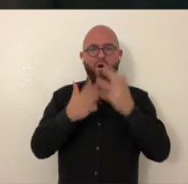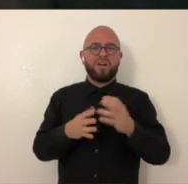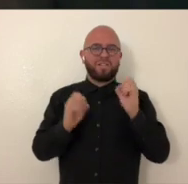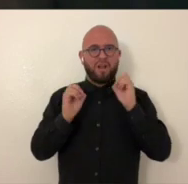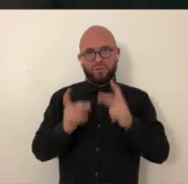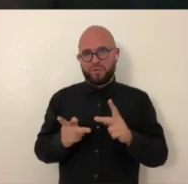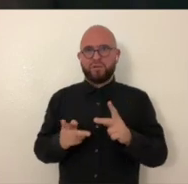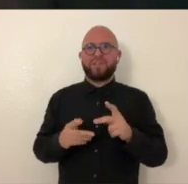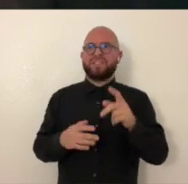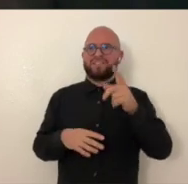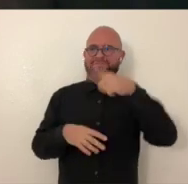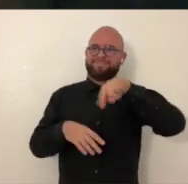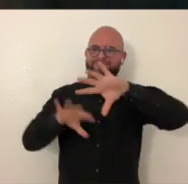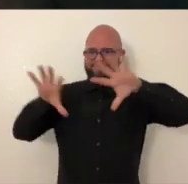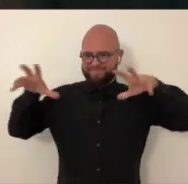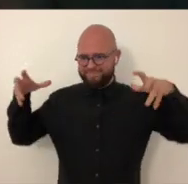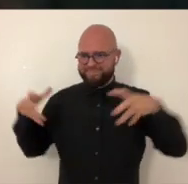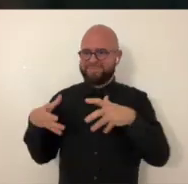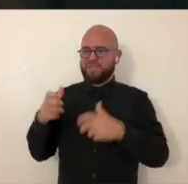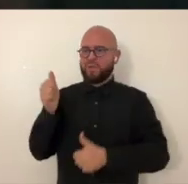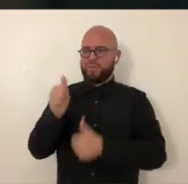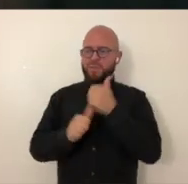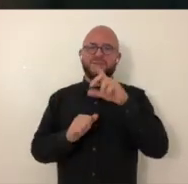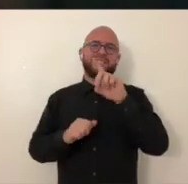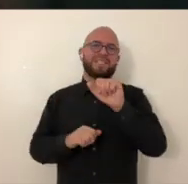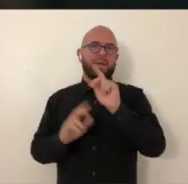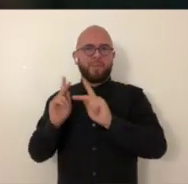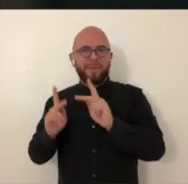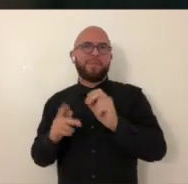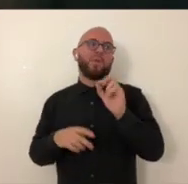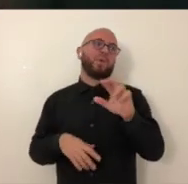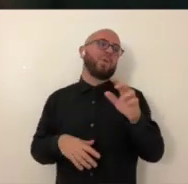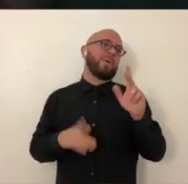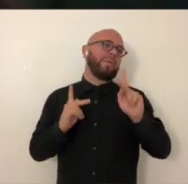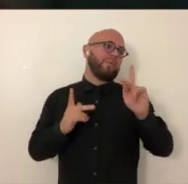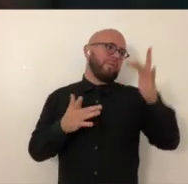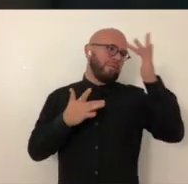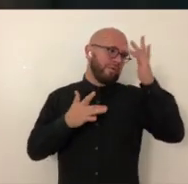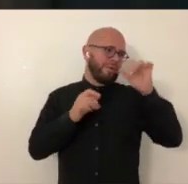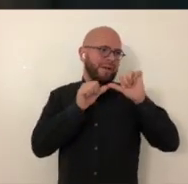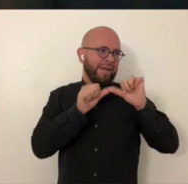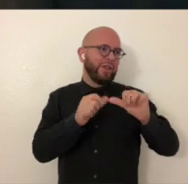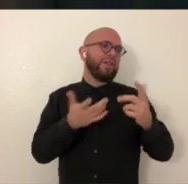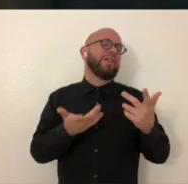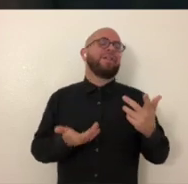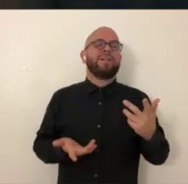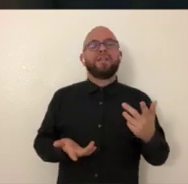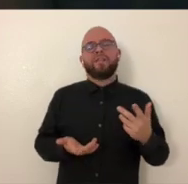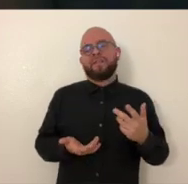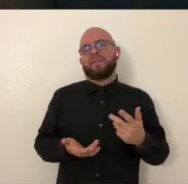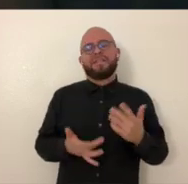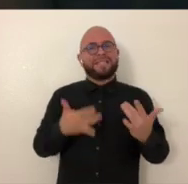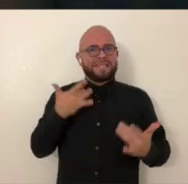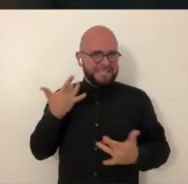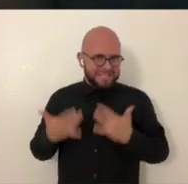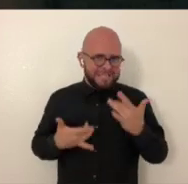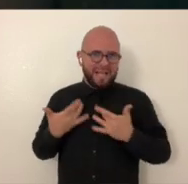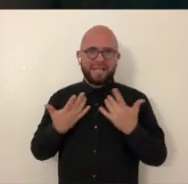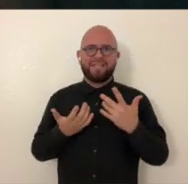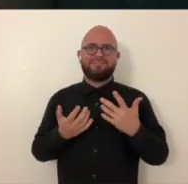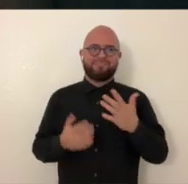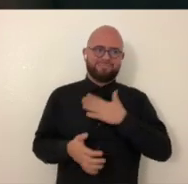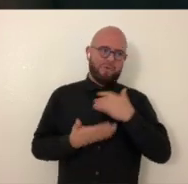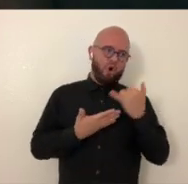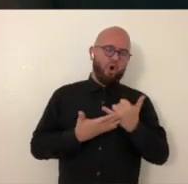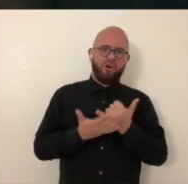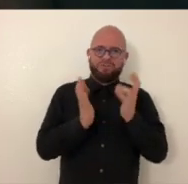artist opportunity where it is, you know, primarily disabled people or chronically ill people or, you know, people in that category, you know. Very